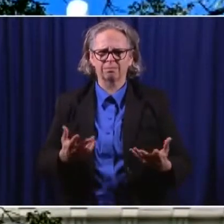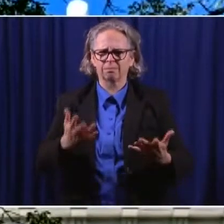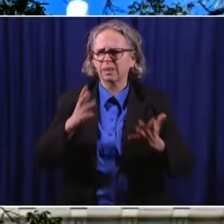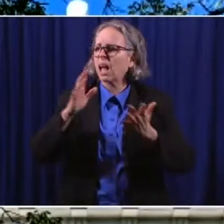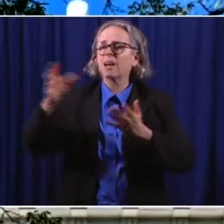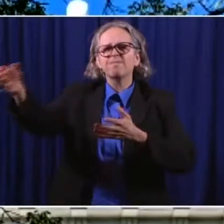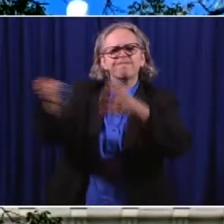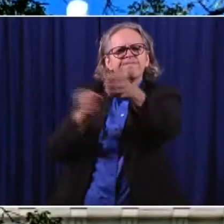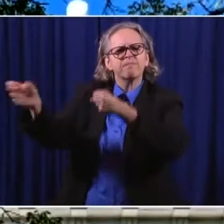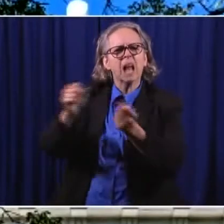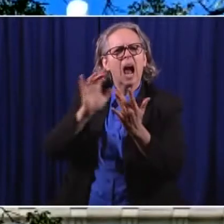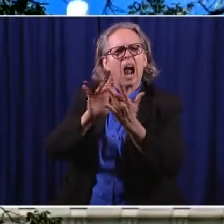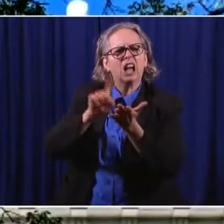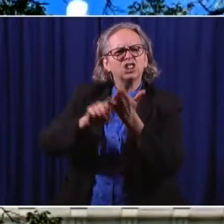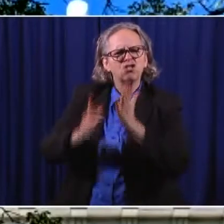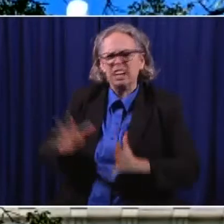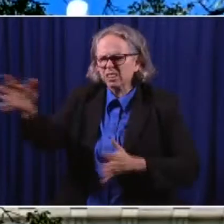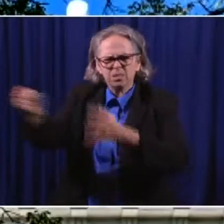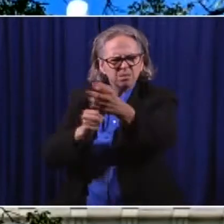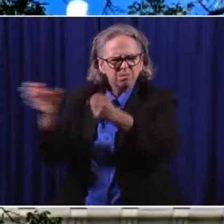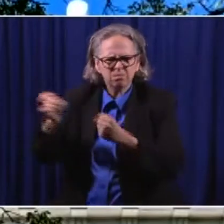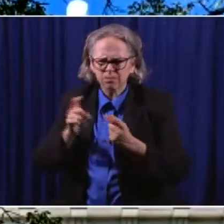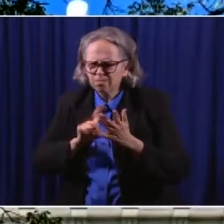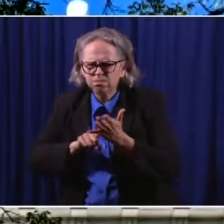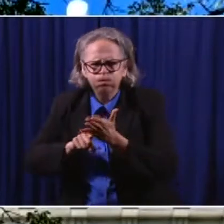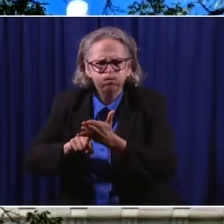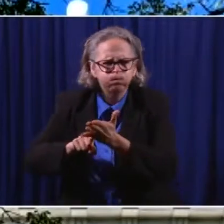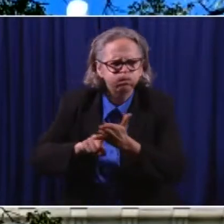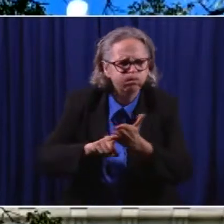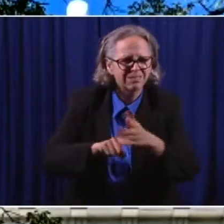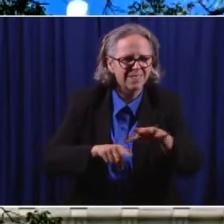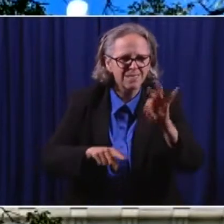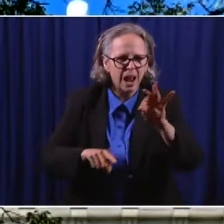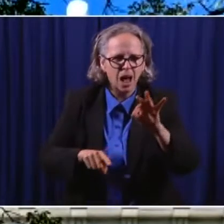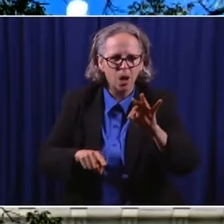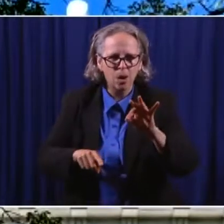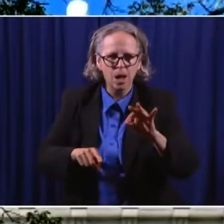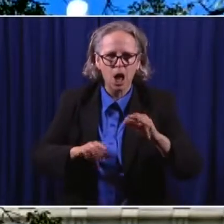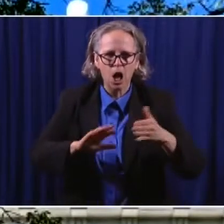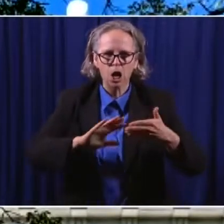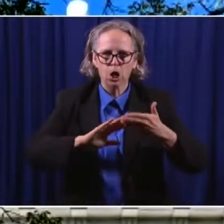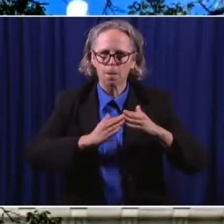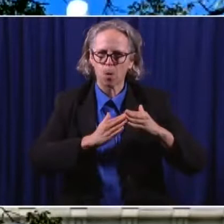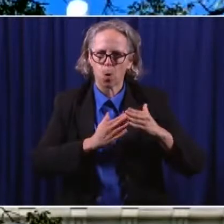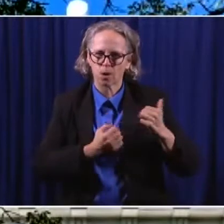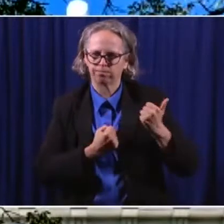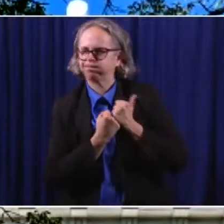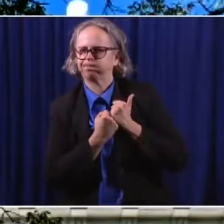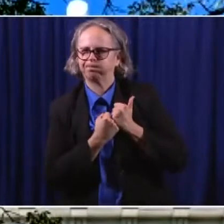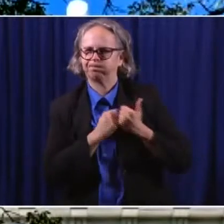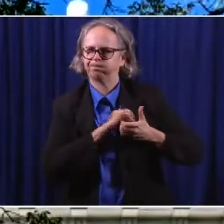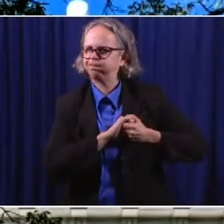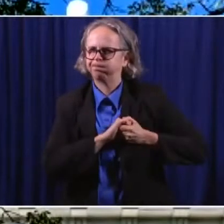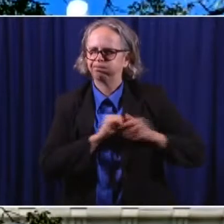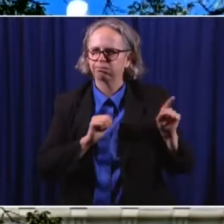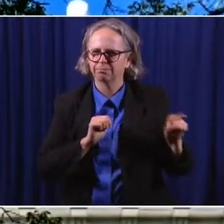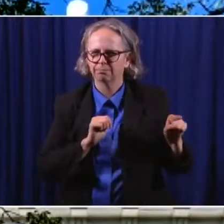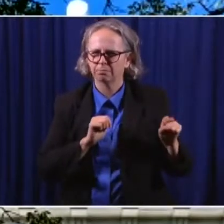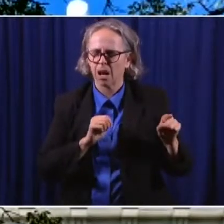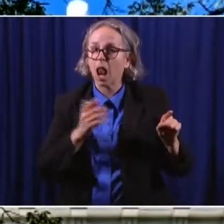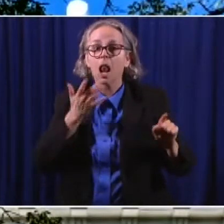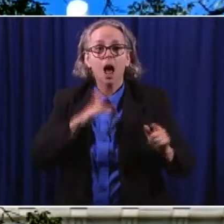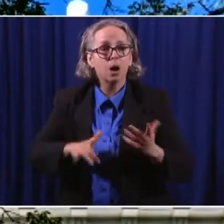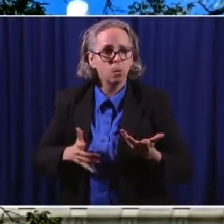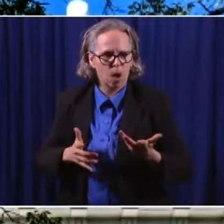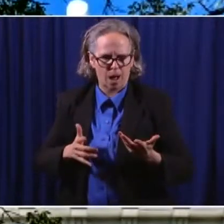tight-knit community, our staff who are doing the contact tracing can quickly make connections and get